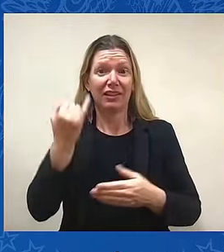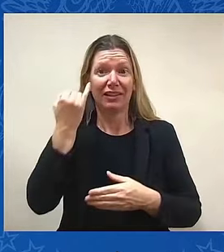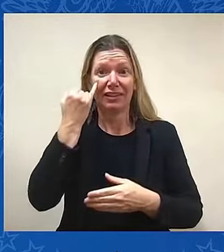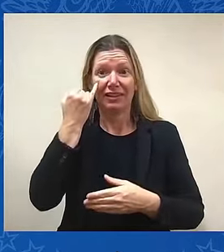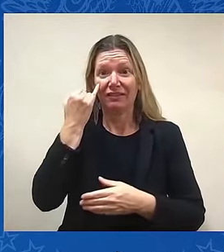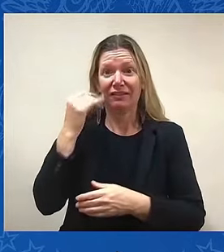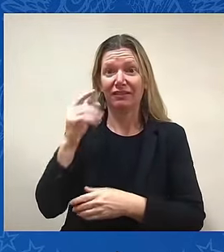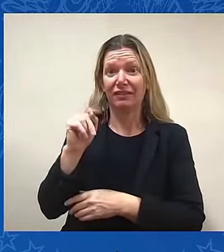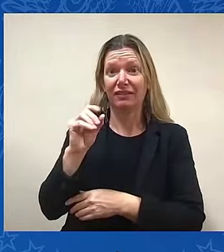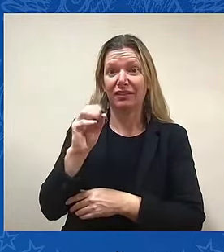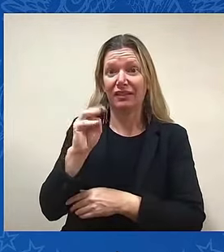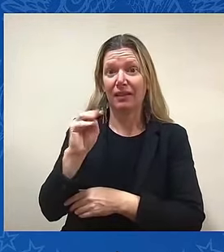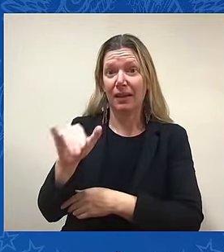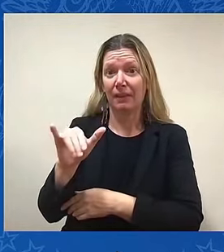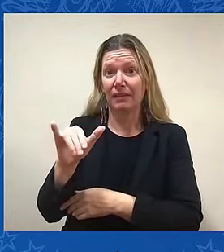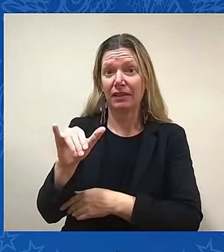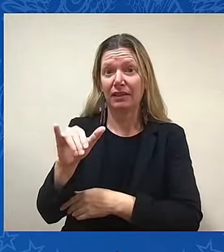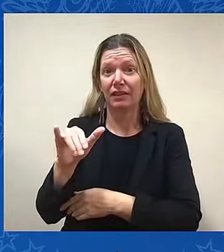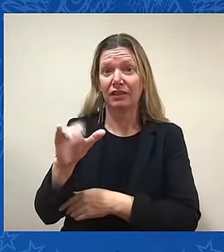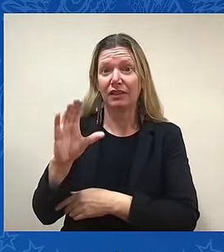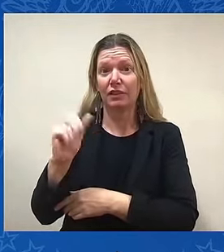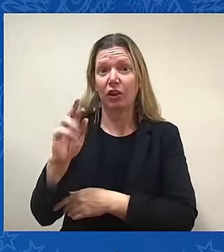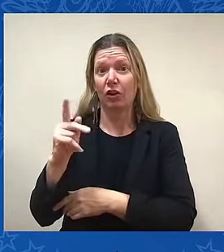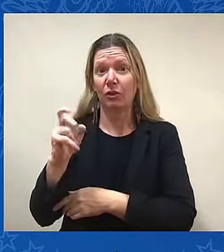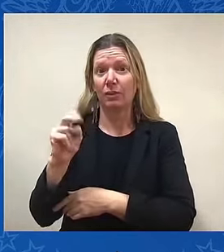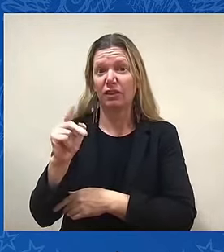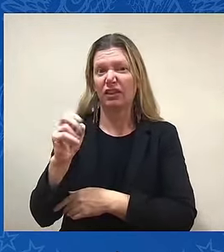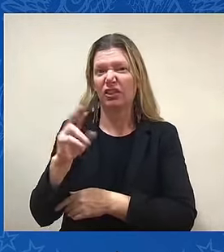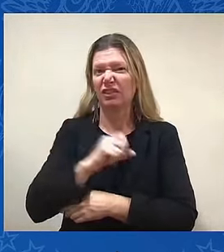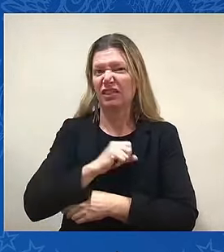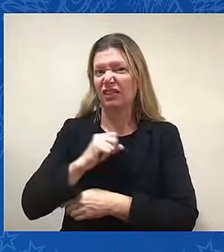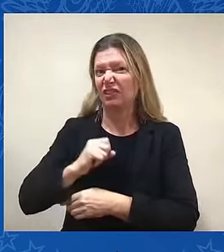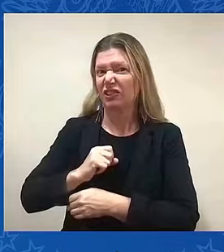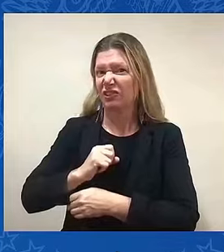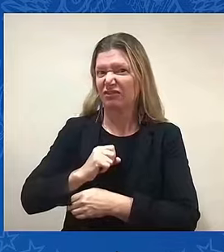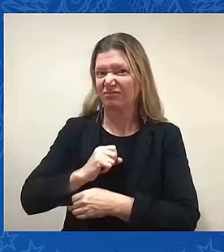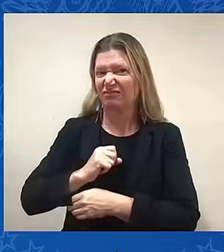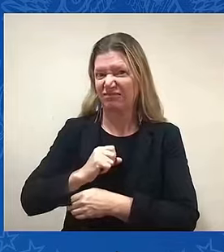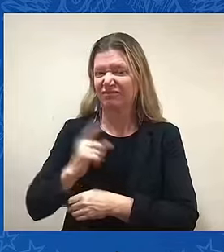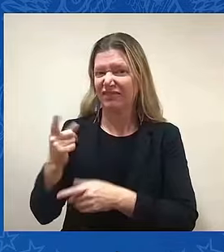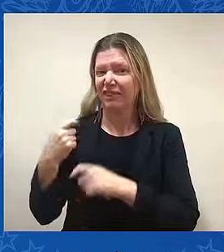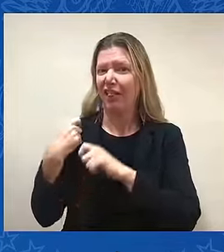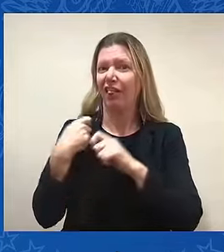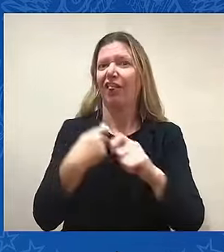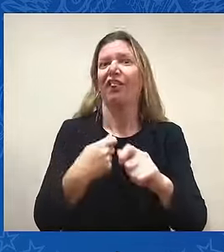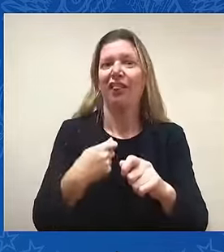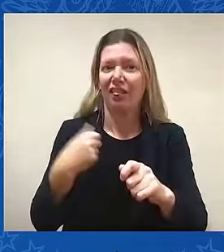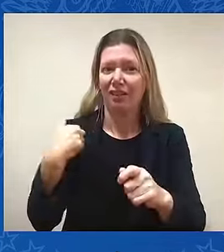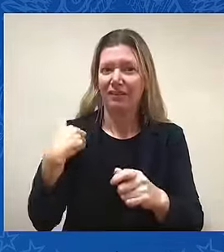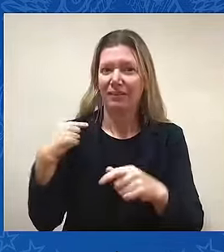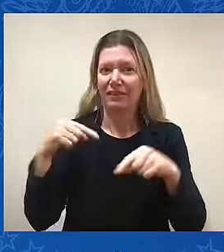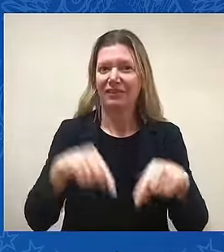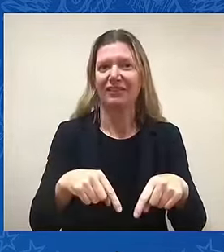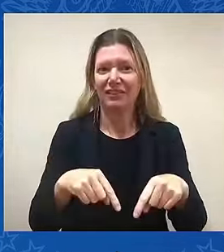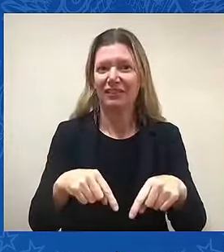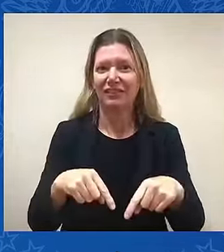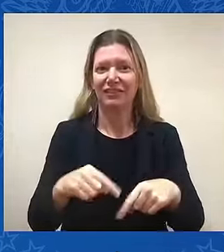Carper, good to see you, pal. And so many other people. all of them. Is Steny here?